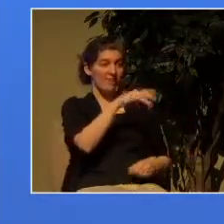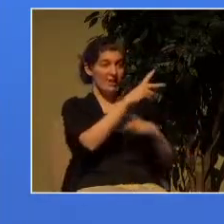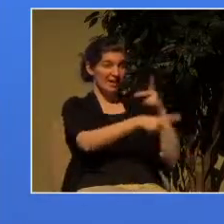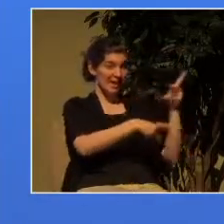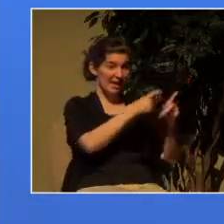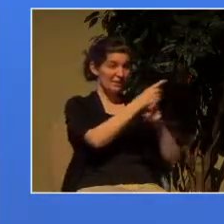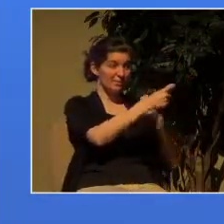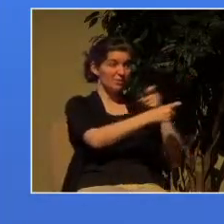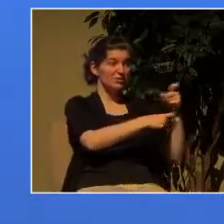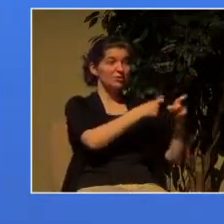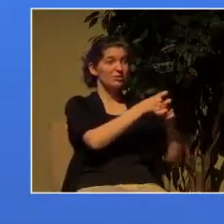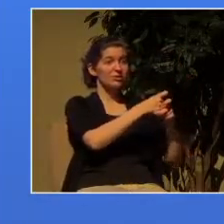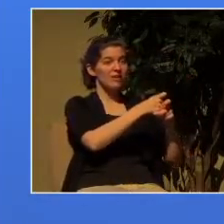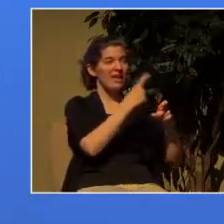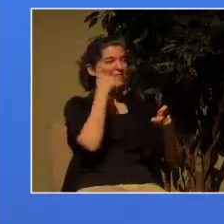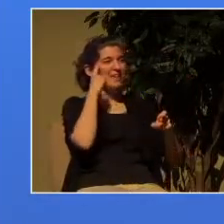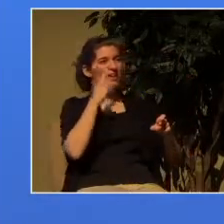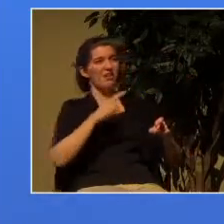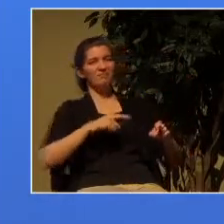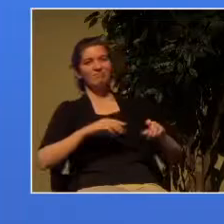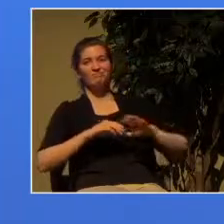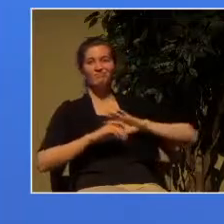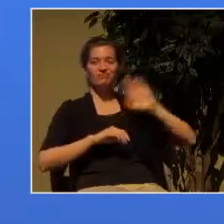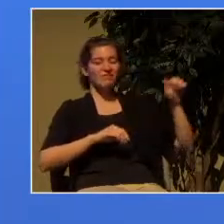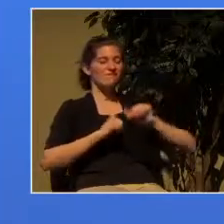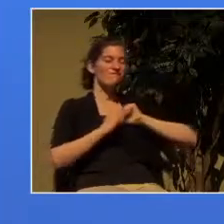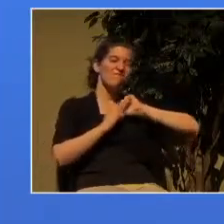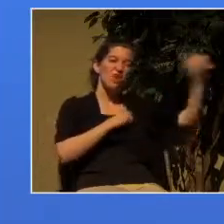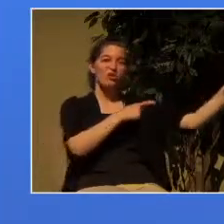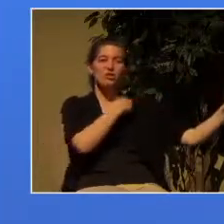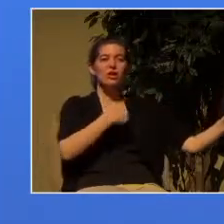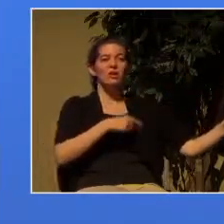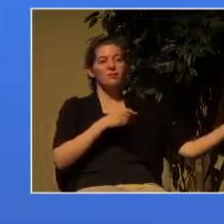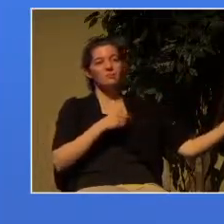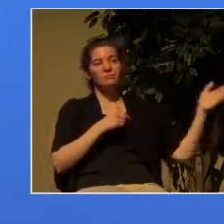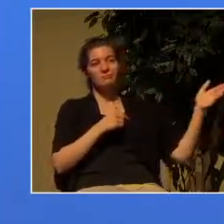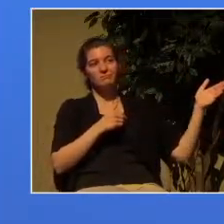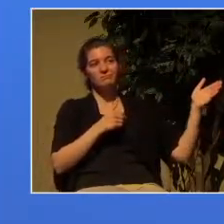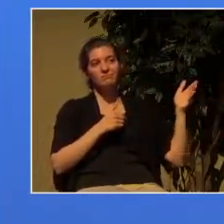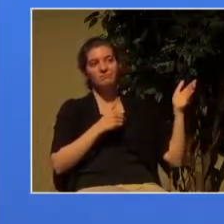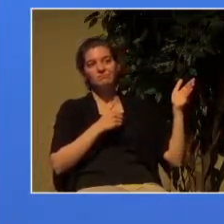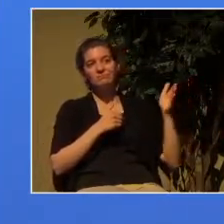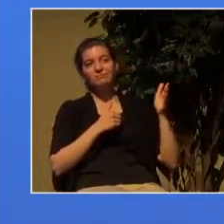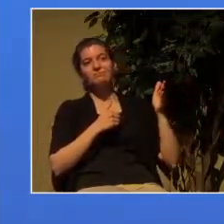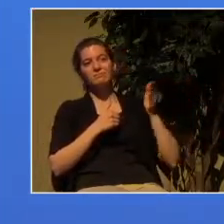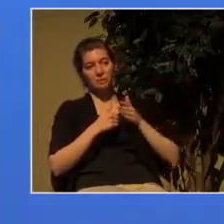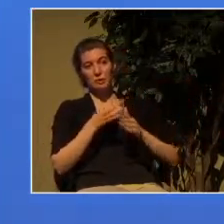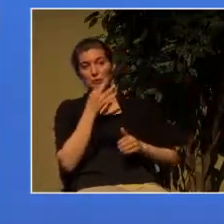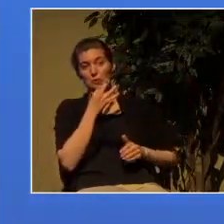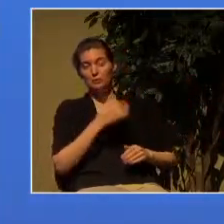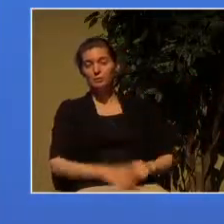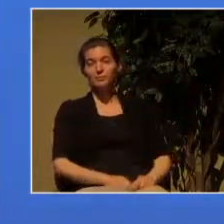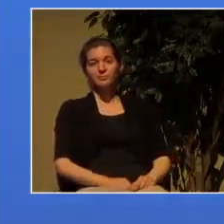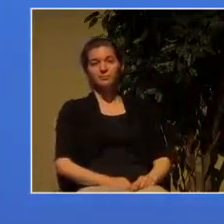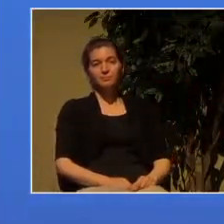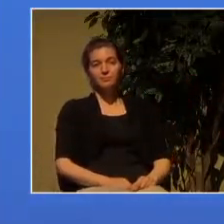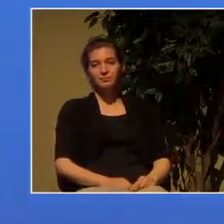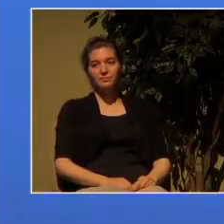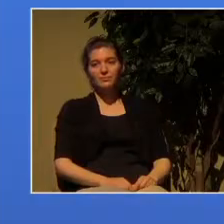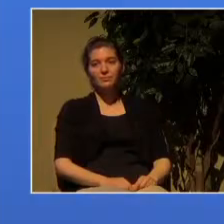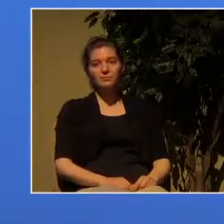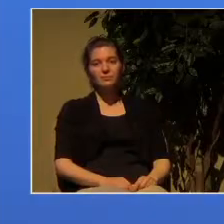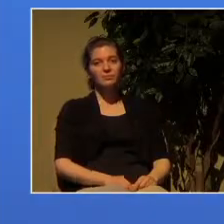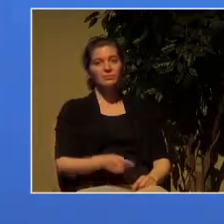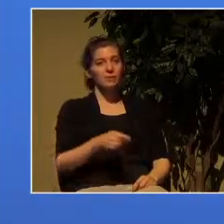from our doors and when it happens the question is can we stand and can